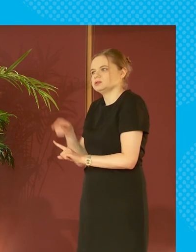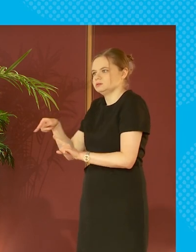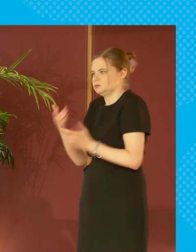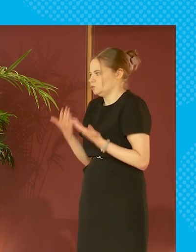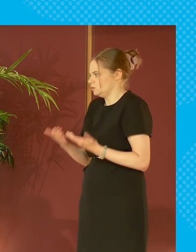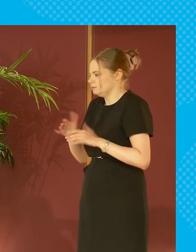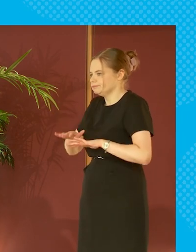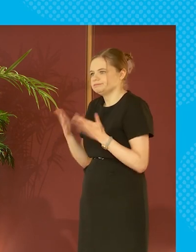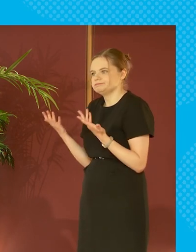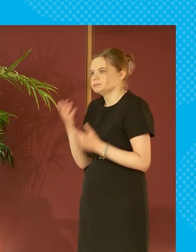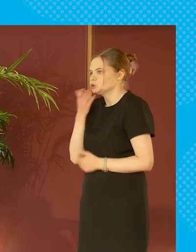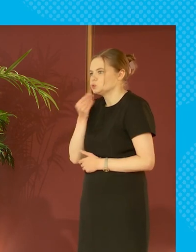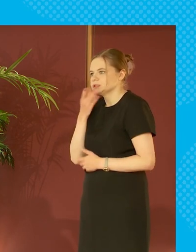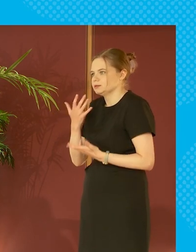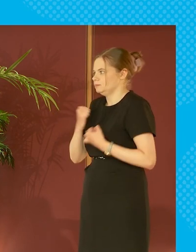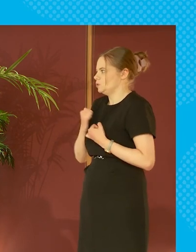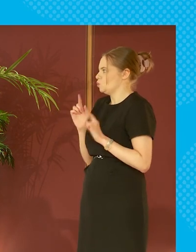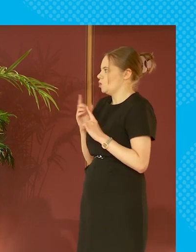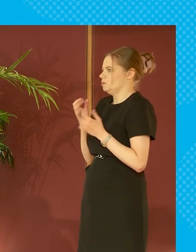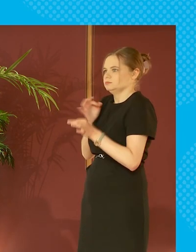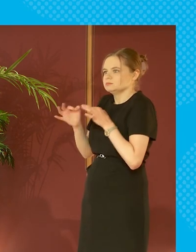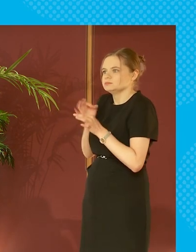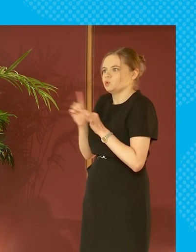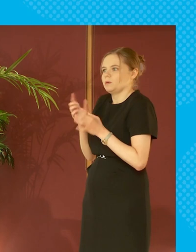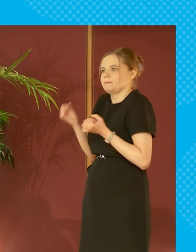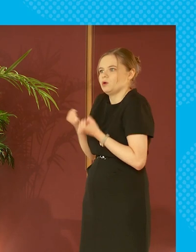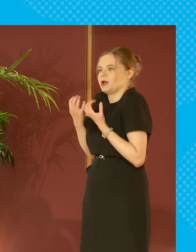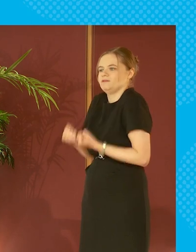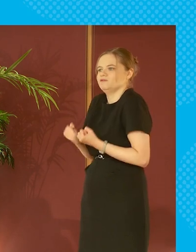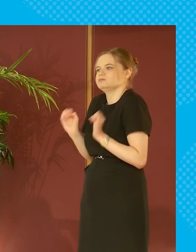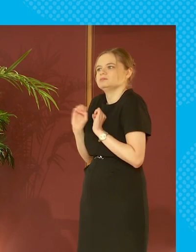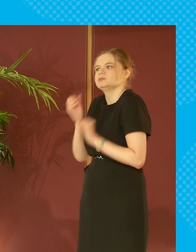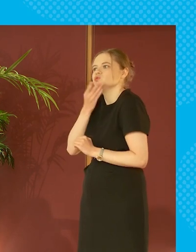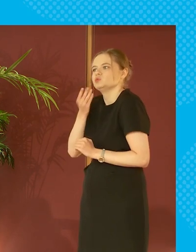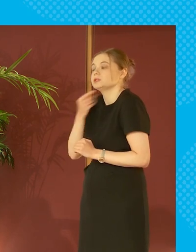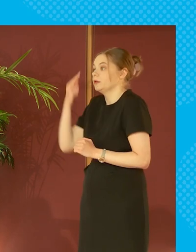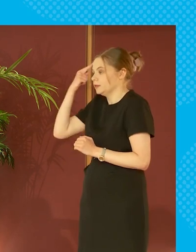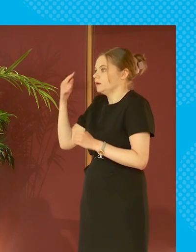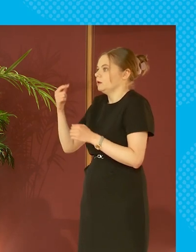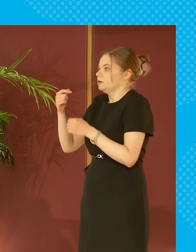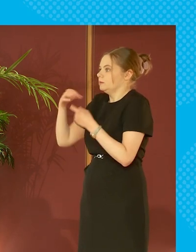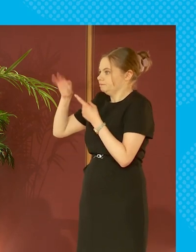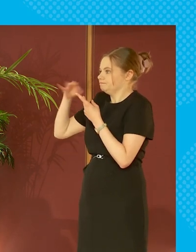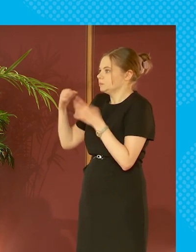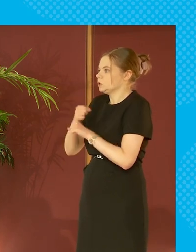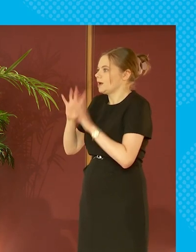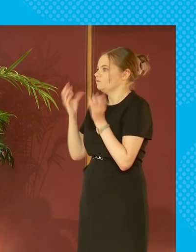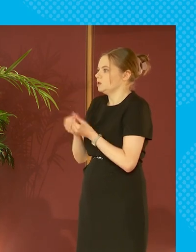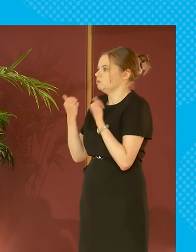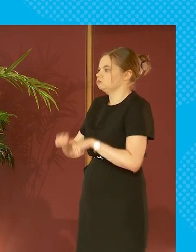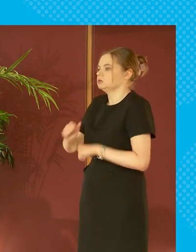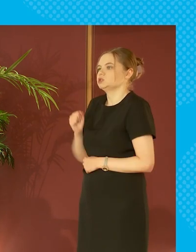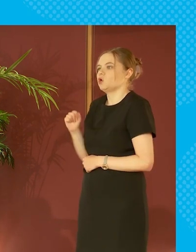obviously not using the powers at our fingertips as well as we could if we if we think that we've done everything we can in